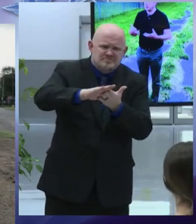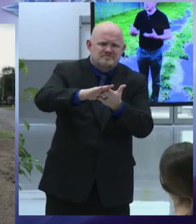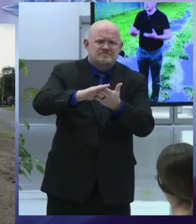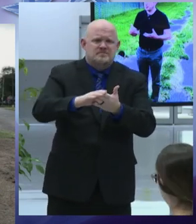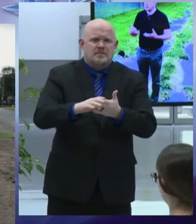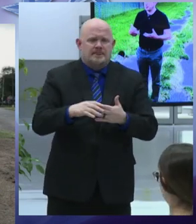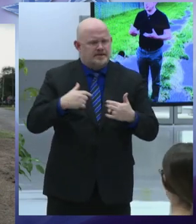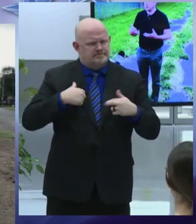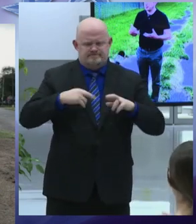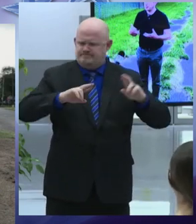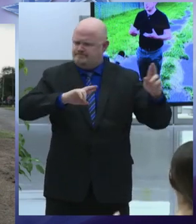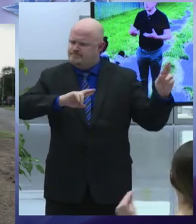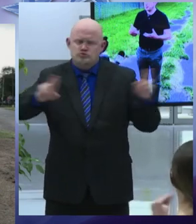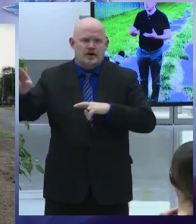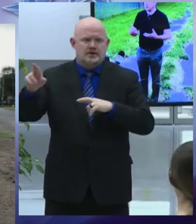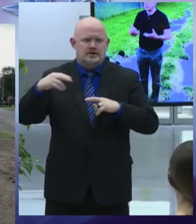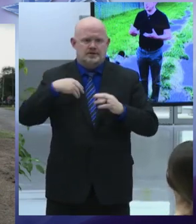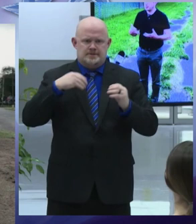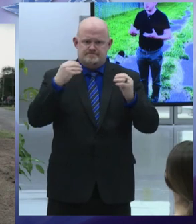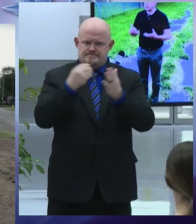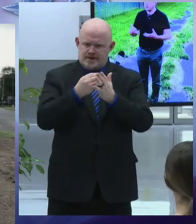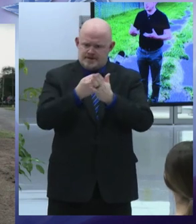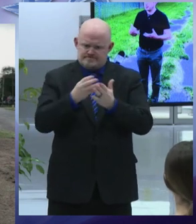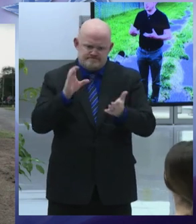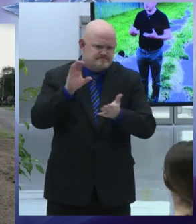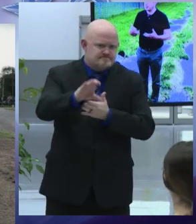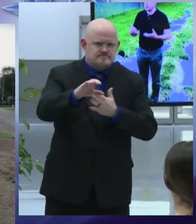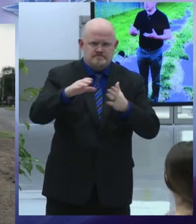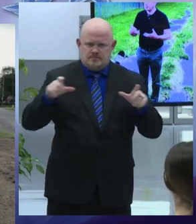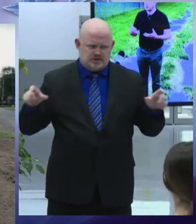city has quality sidewalks at all times of the year